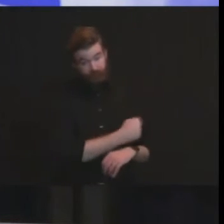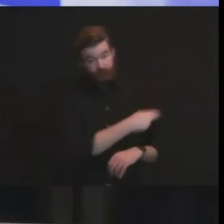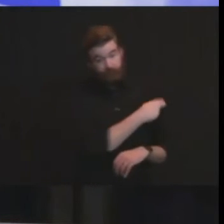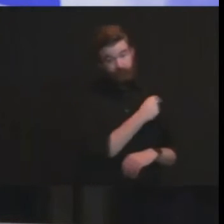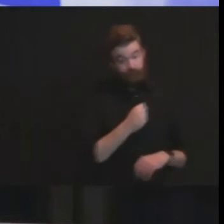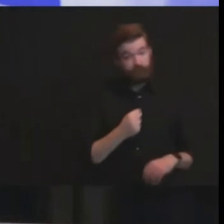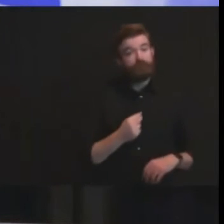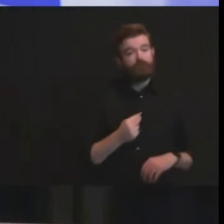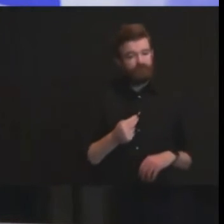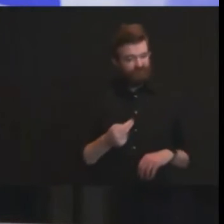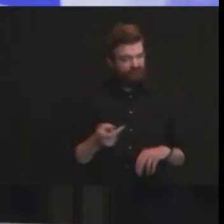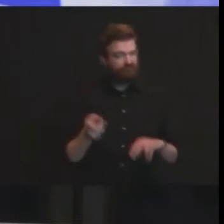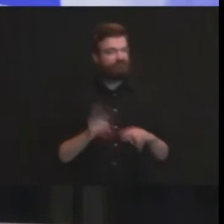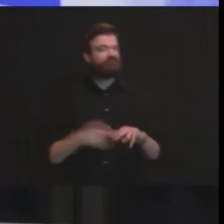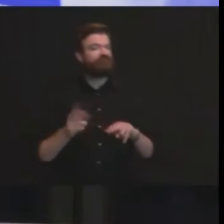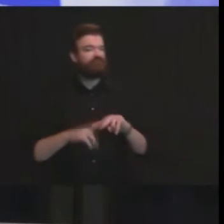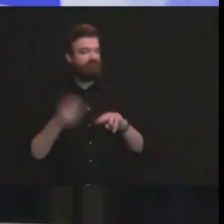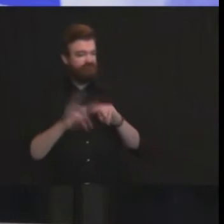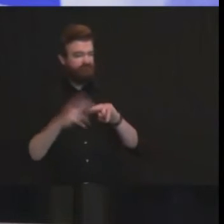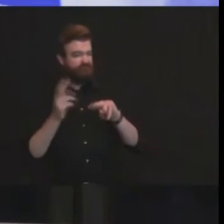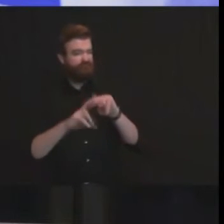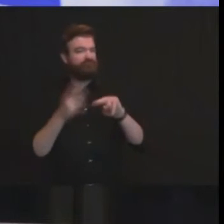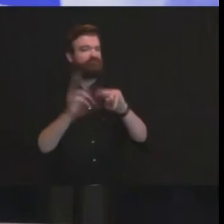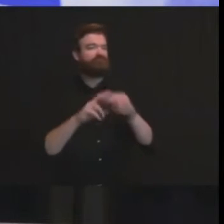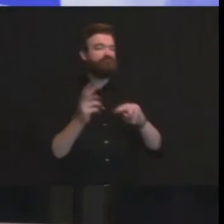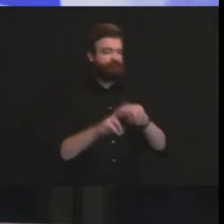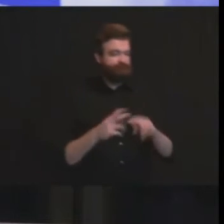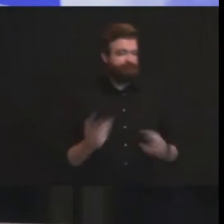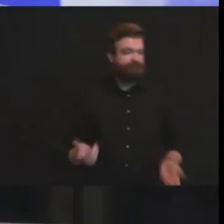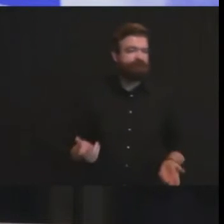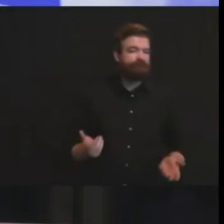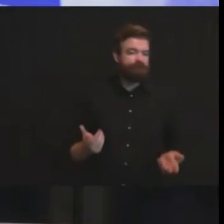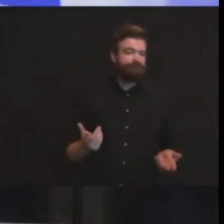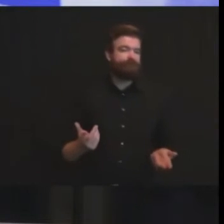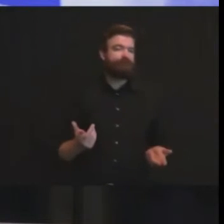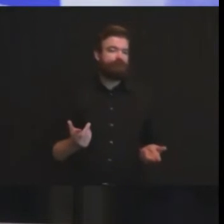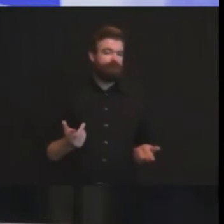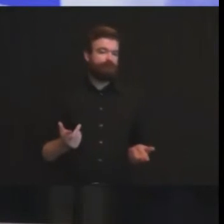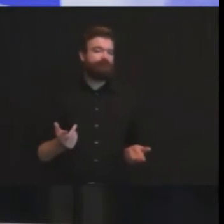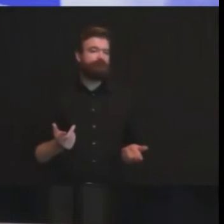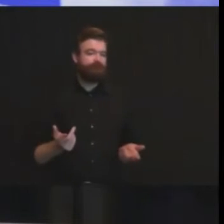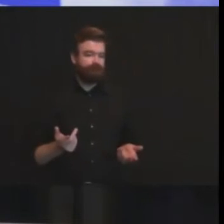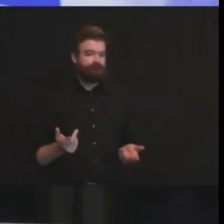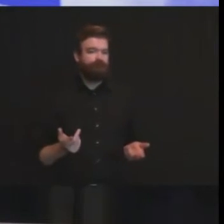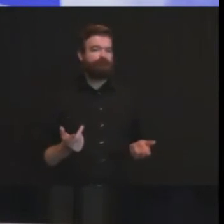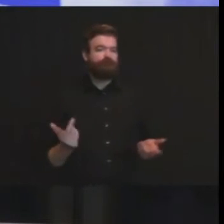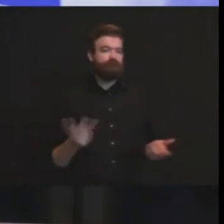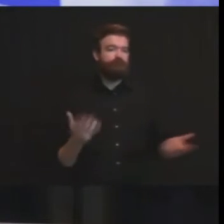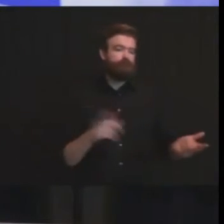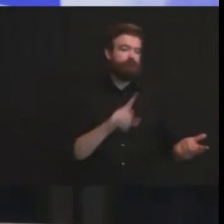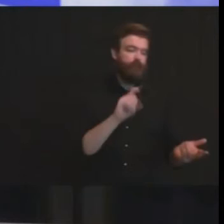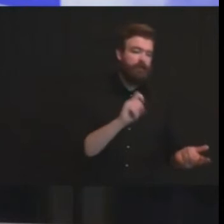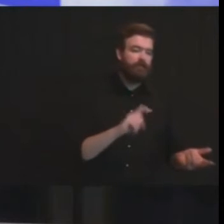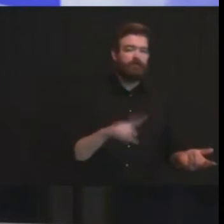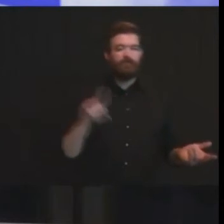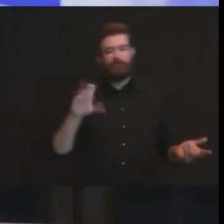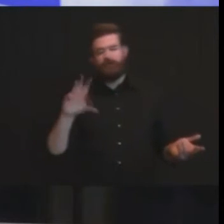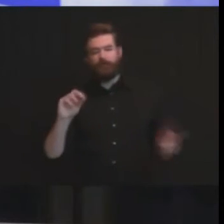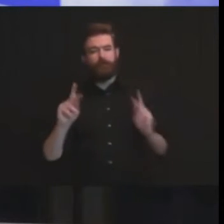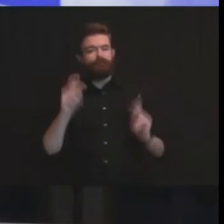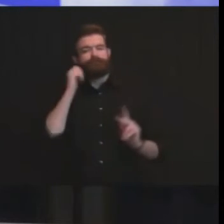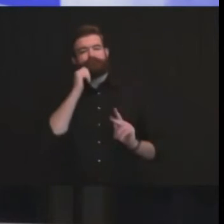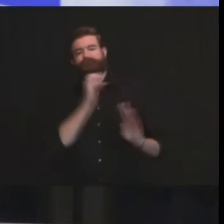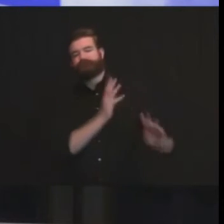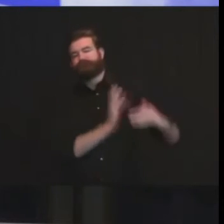increases in hospitalizations by about 100 to 150 a day there are 452 individuals in